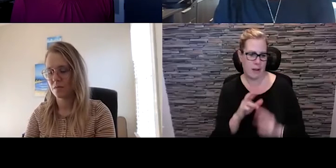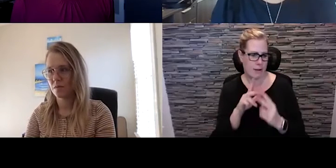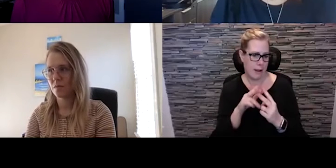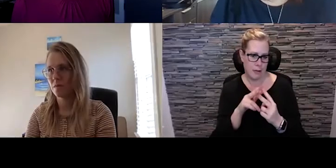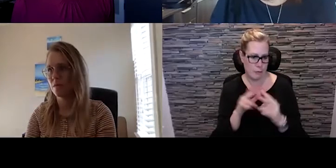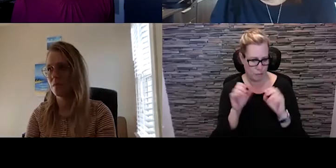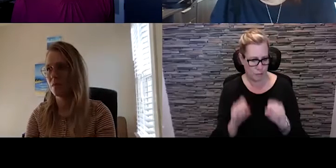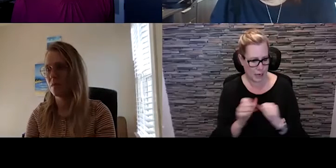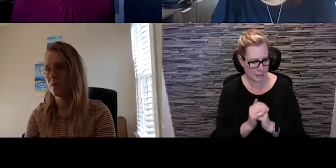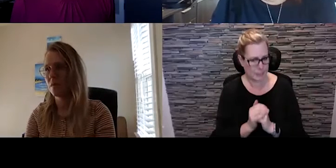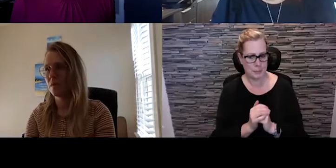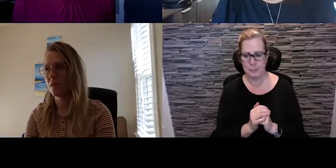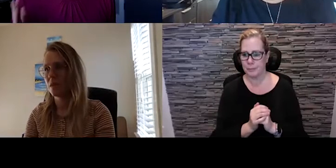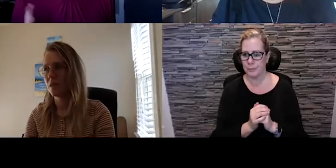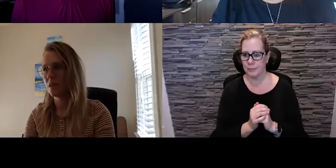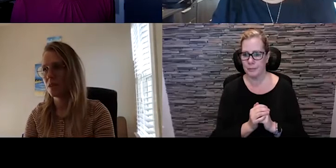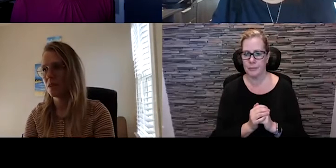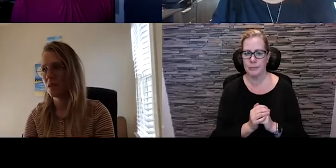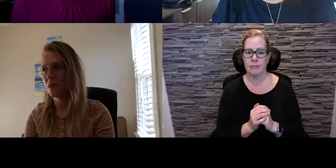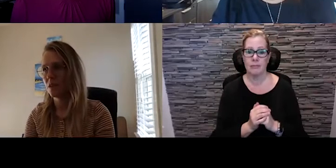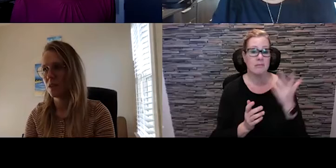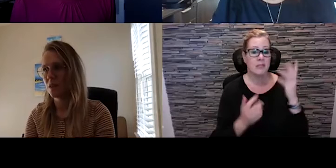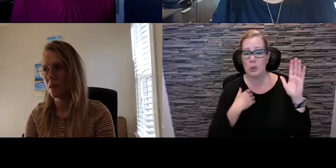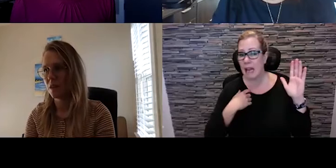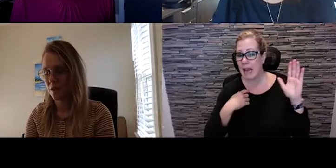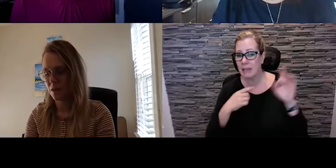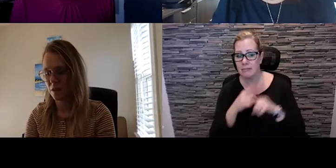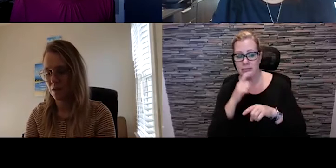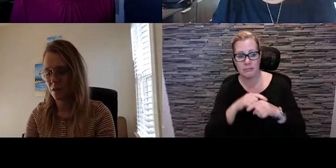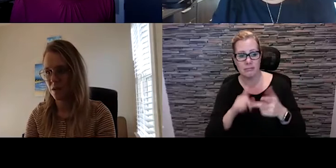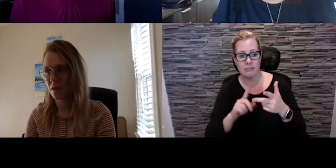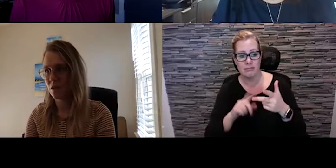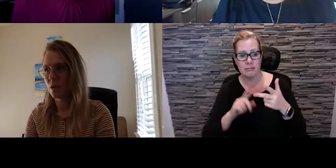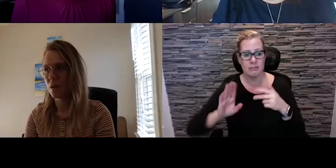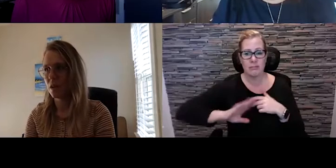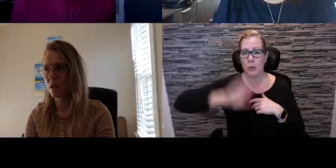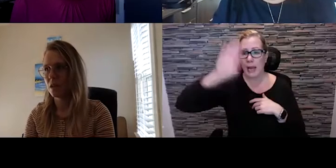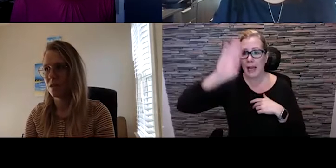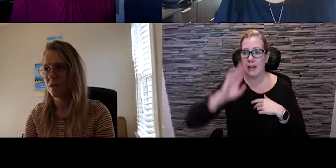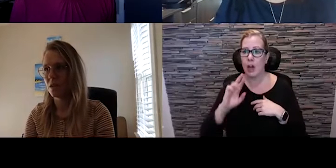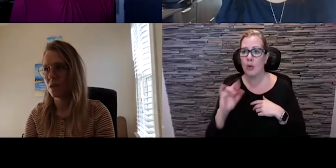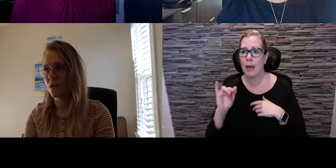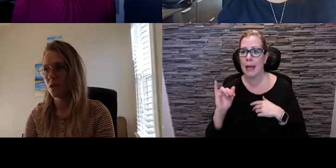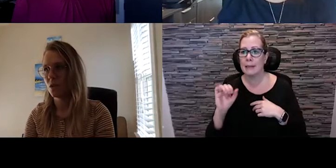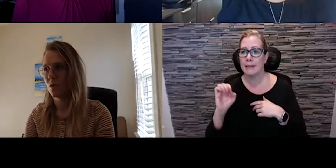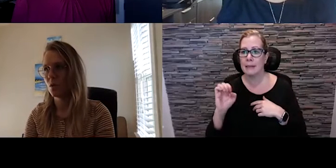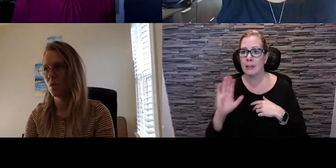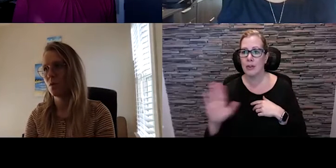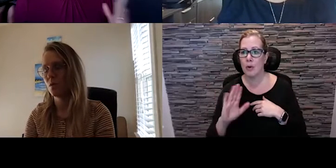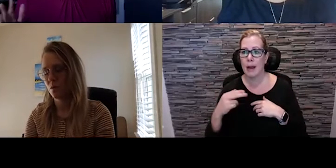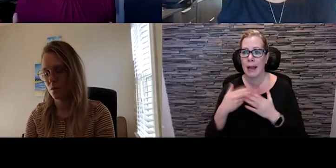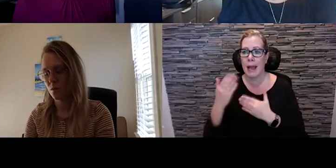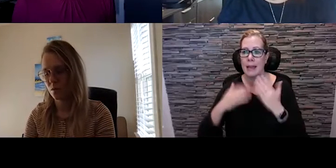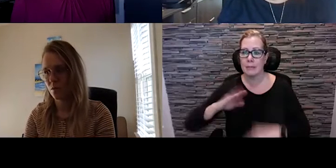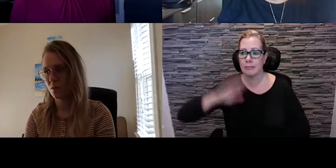the chat function for that or the raise hand function, which is located underneath the participants tab. So that's all of the